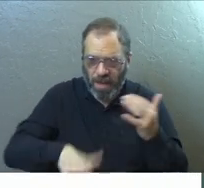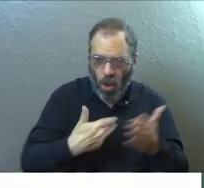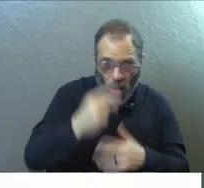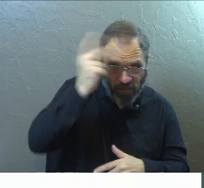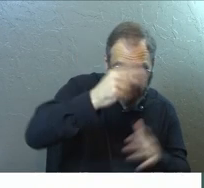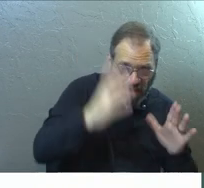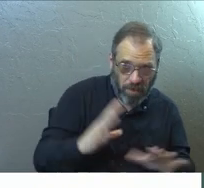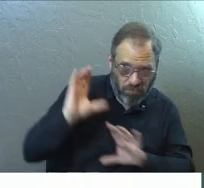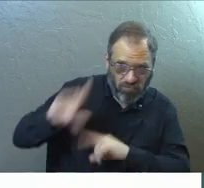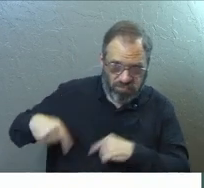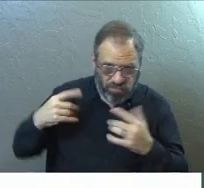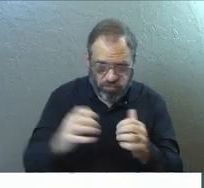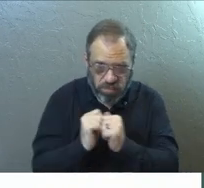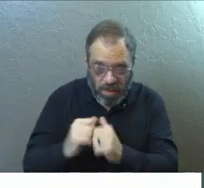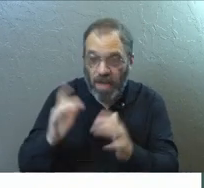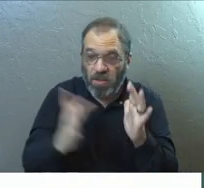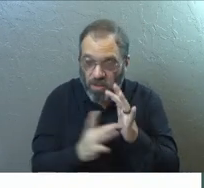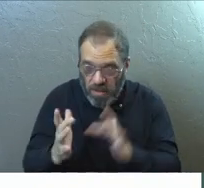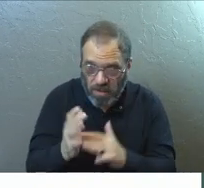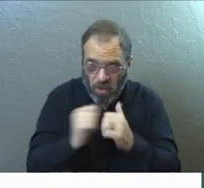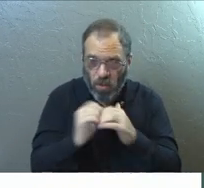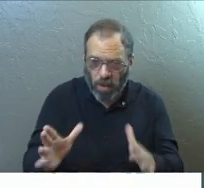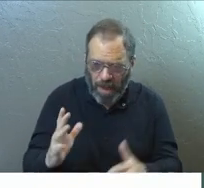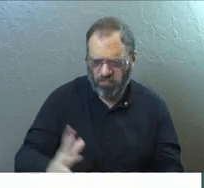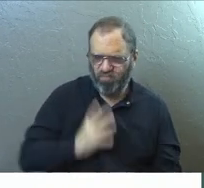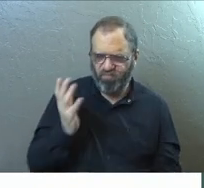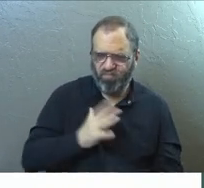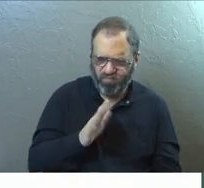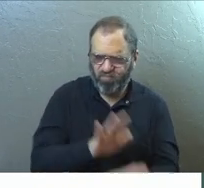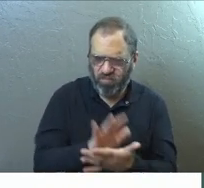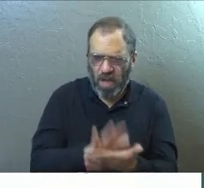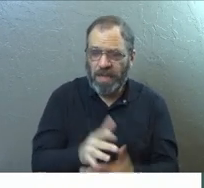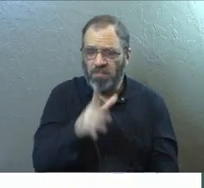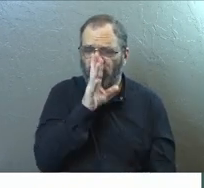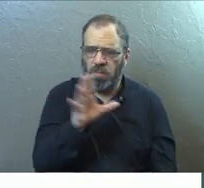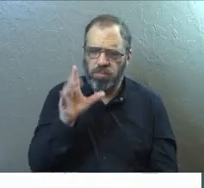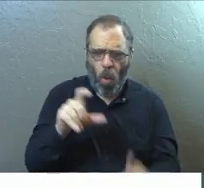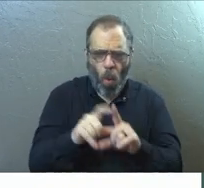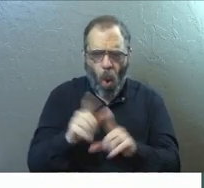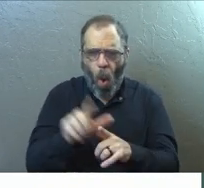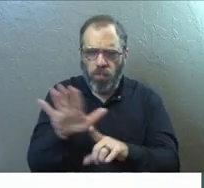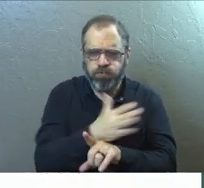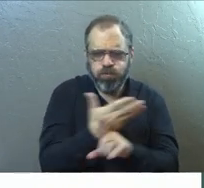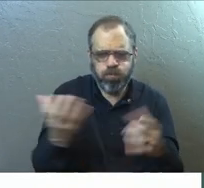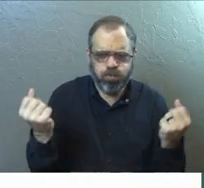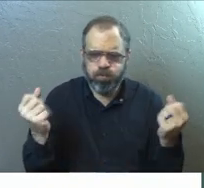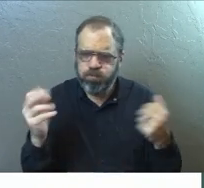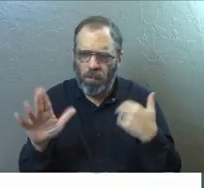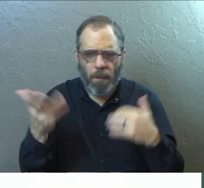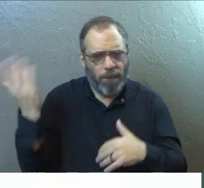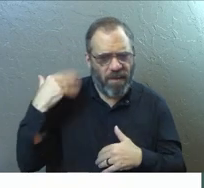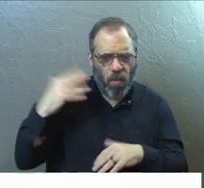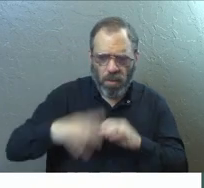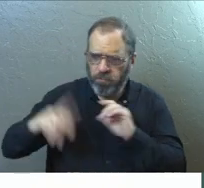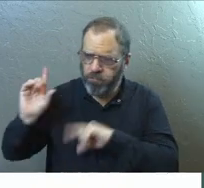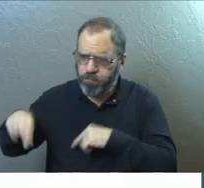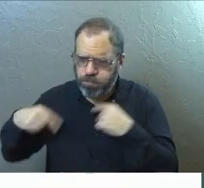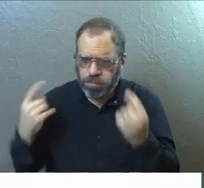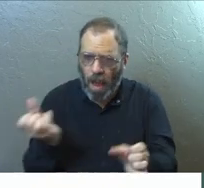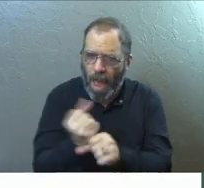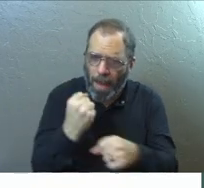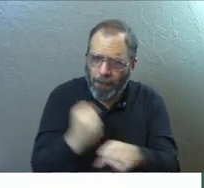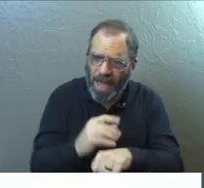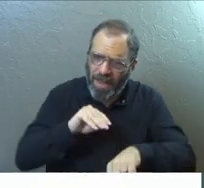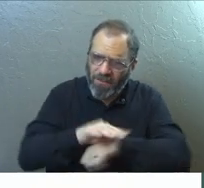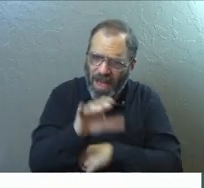all philosophers and scholars combined. Jesus, without eloquence of schools, he spoke such words of life as were never spoken before or since and